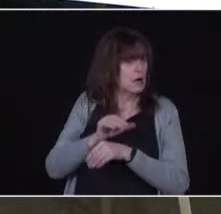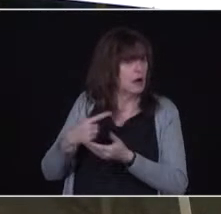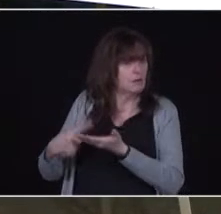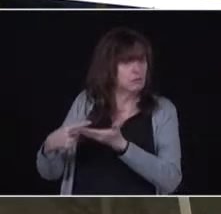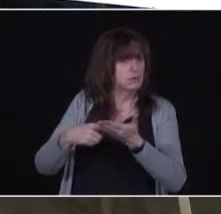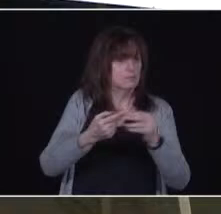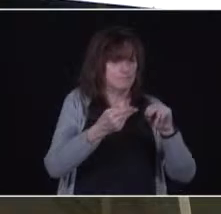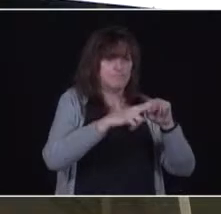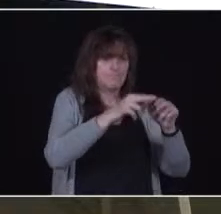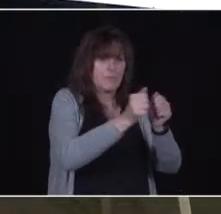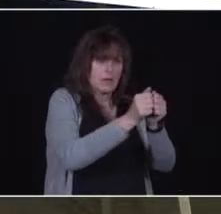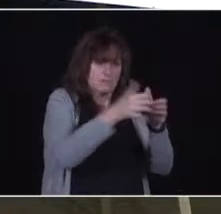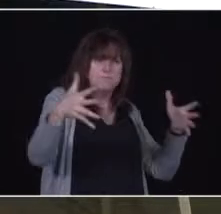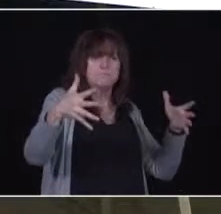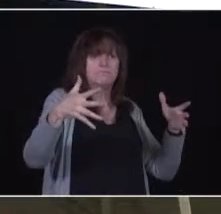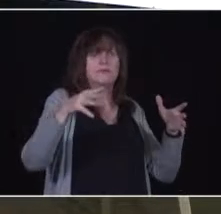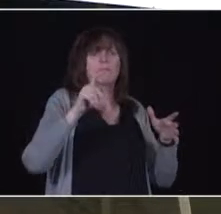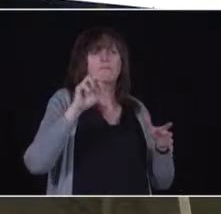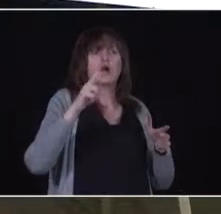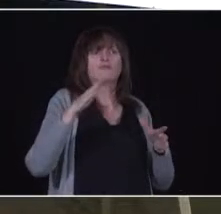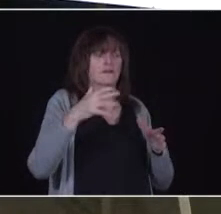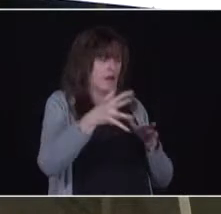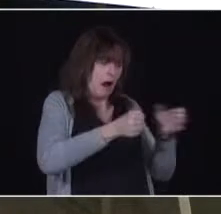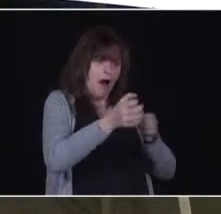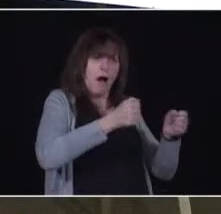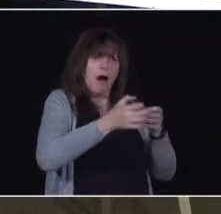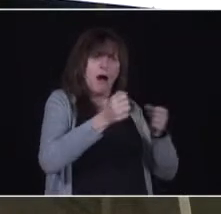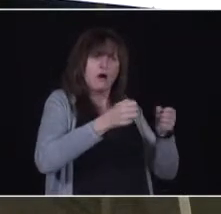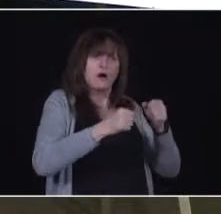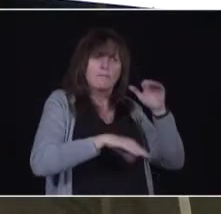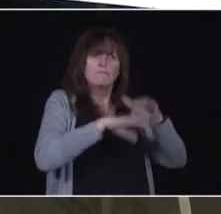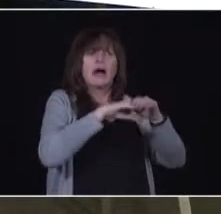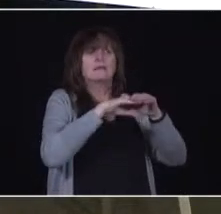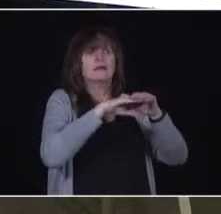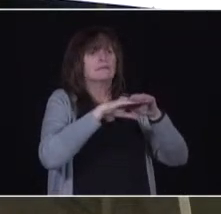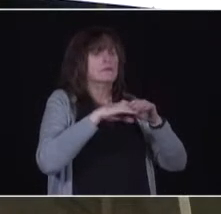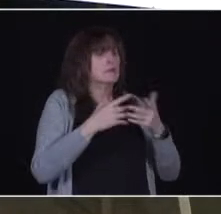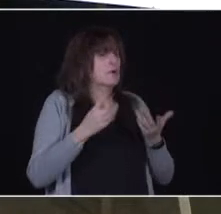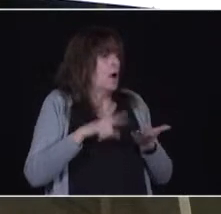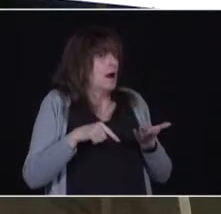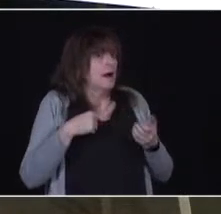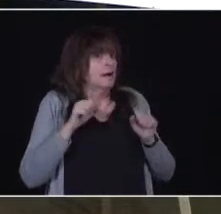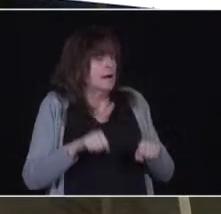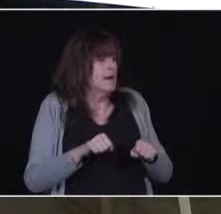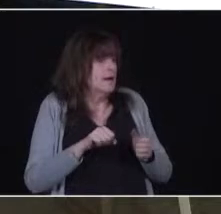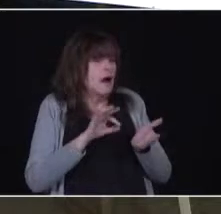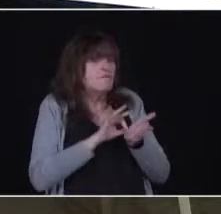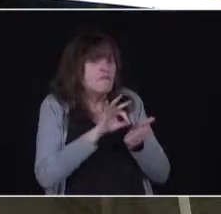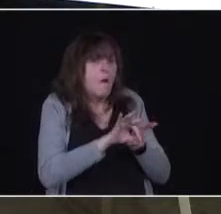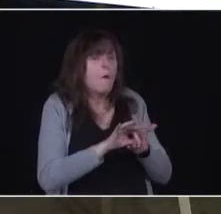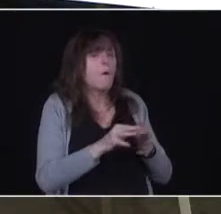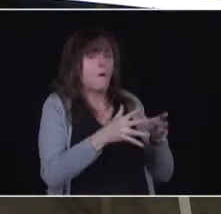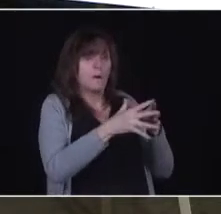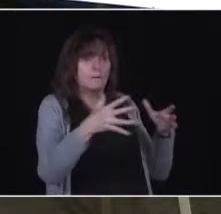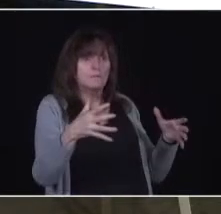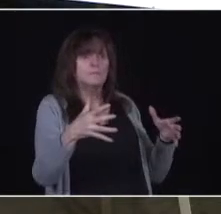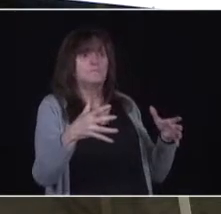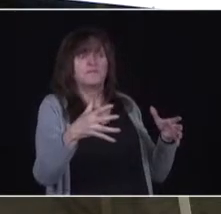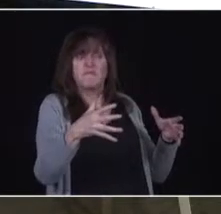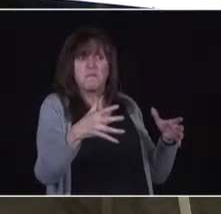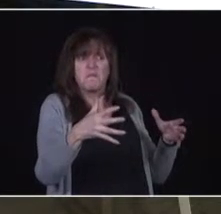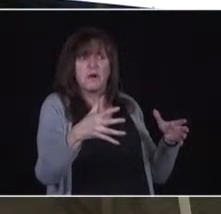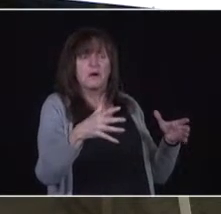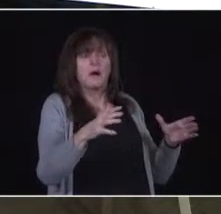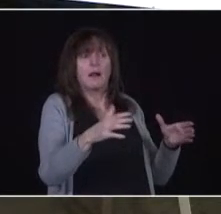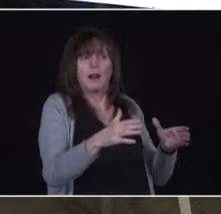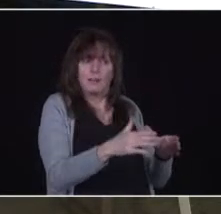March to a huge number of operators, the maximum number we can put in there and work it and then if they're not needed, we'll ramp back down as opposed to starting with a ramp